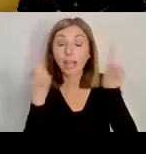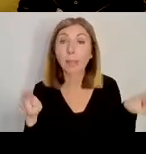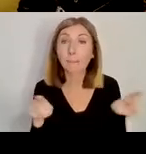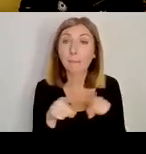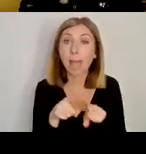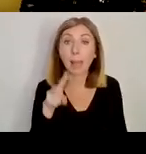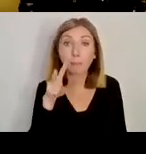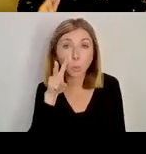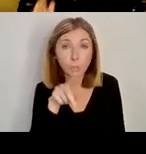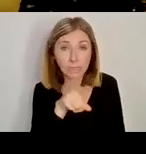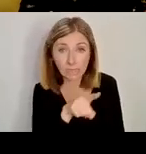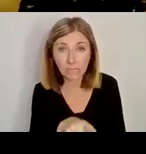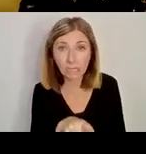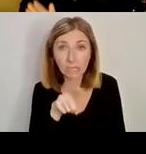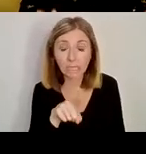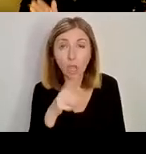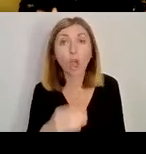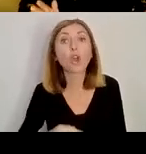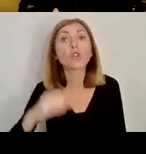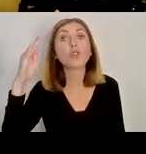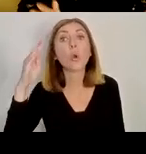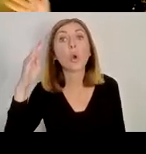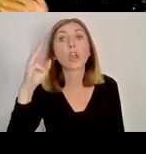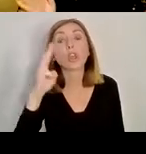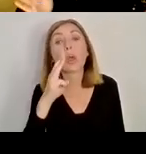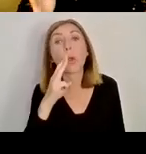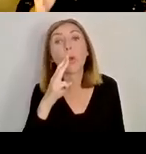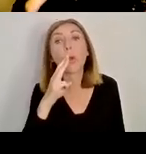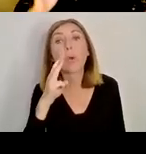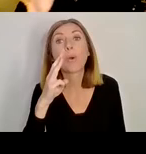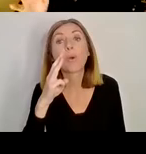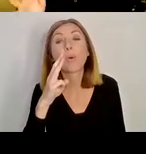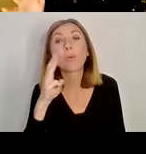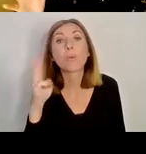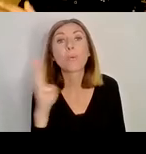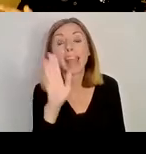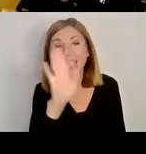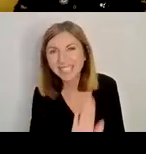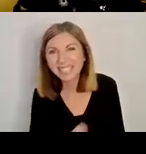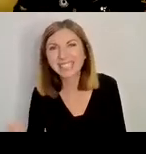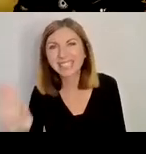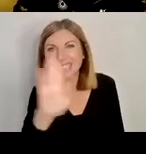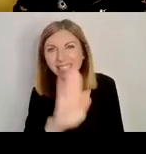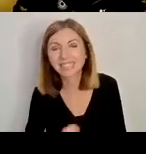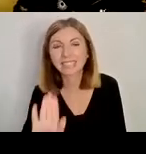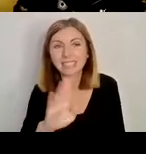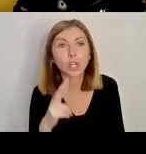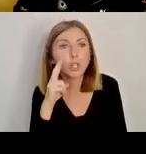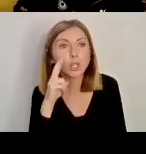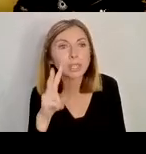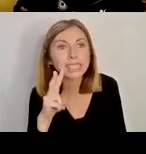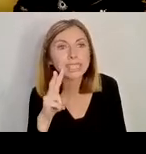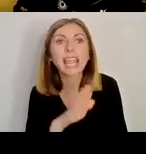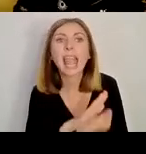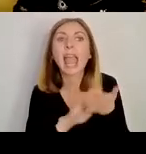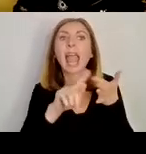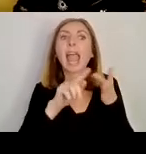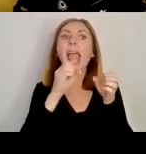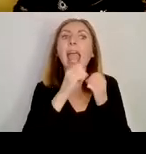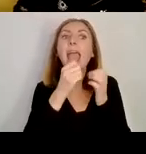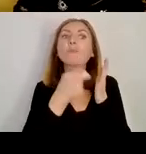on the sort of the northwest, you know, opposite the Hebrides. So I'll be